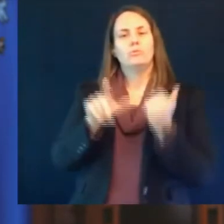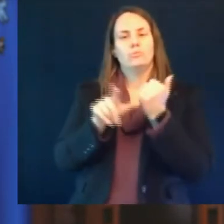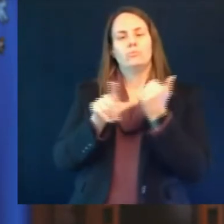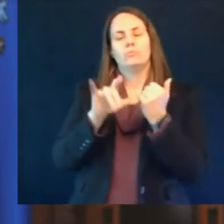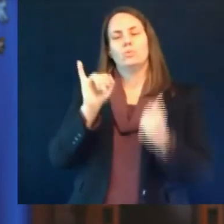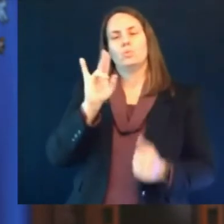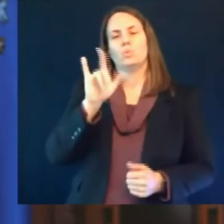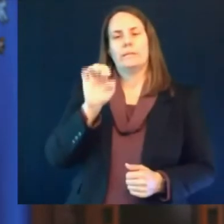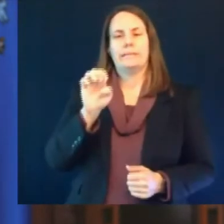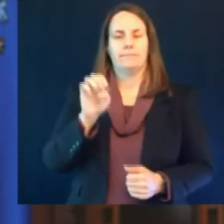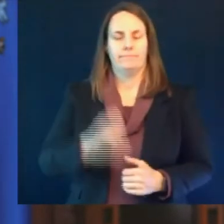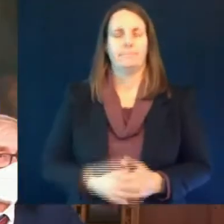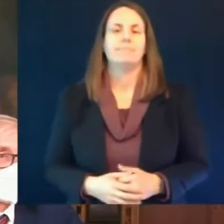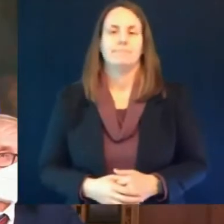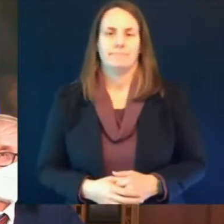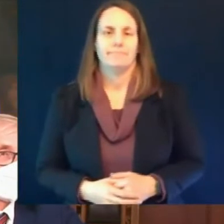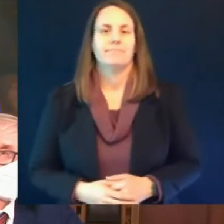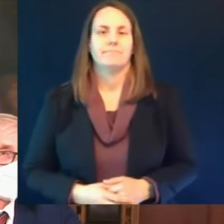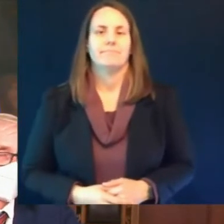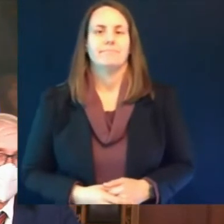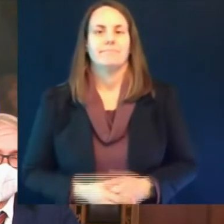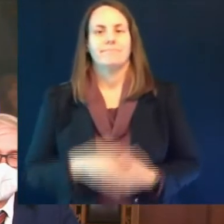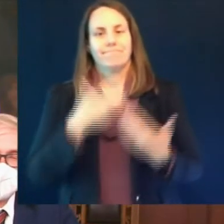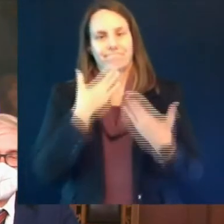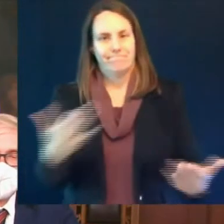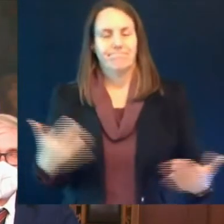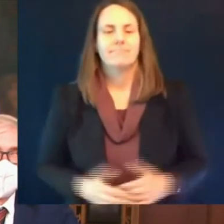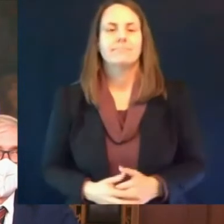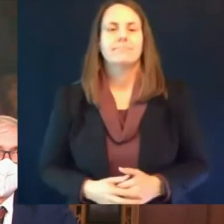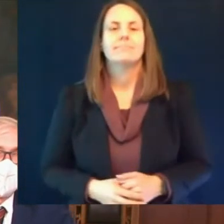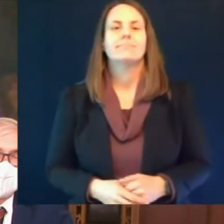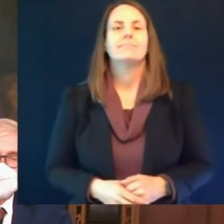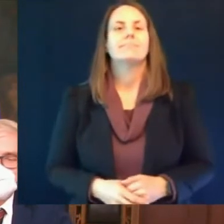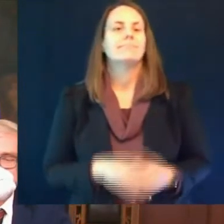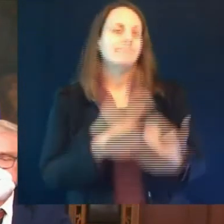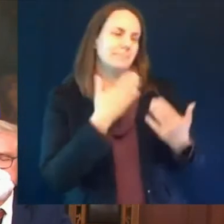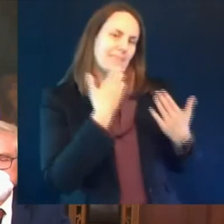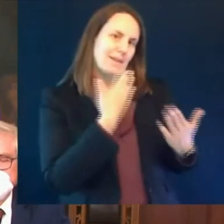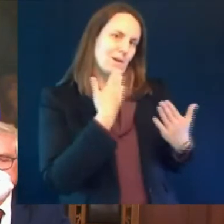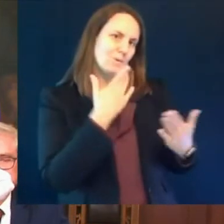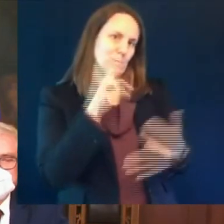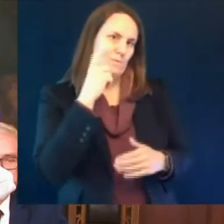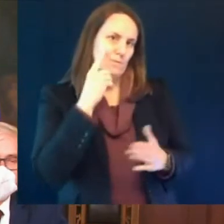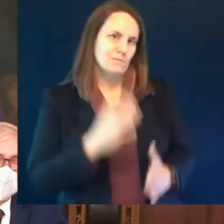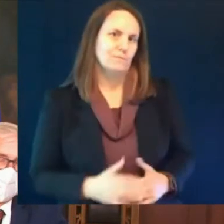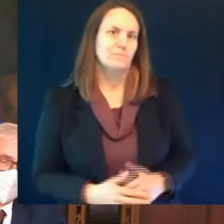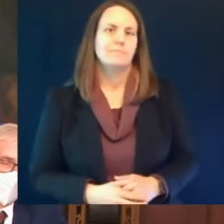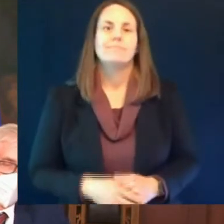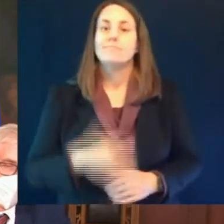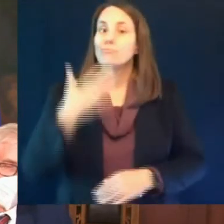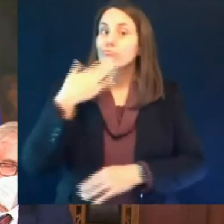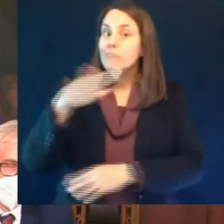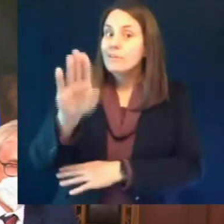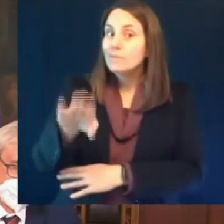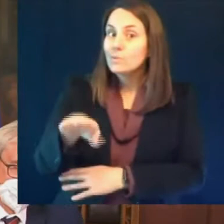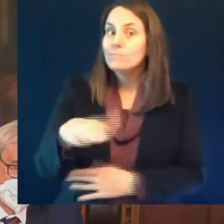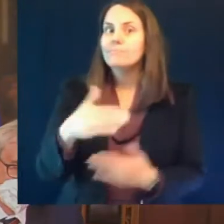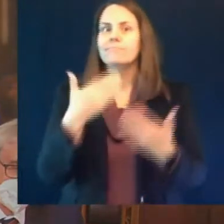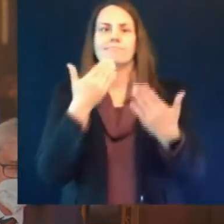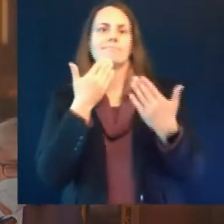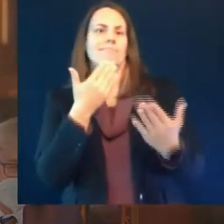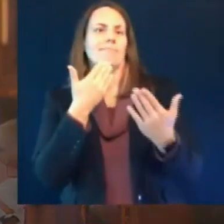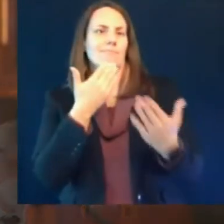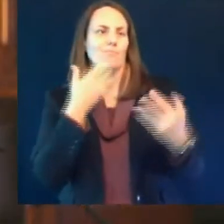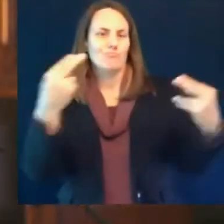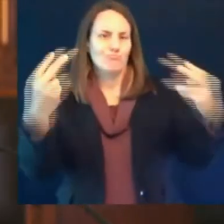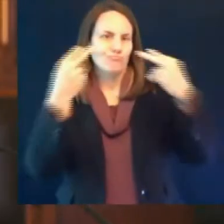dyke take it away julie thank you governor and good afternoon and thank you for joining us earlier today